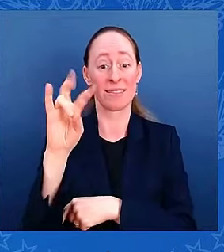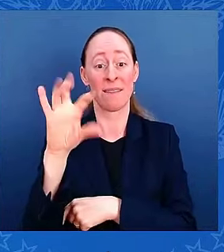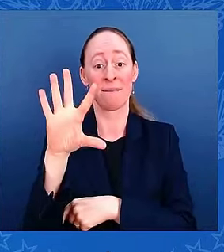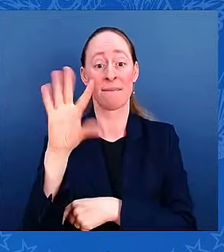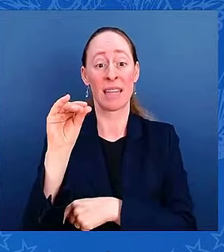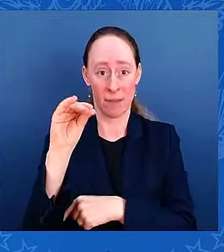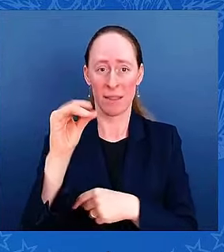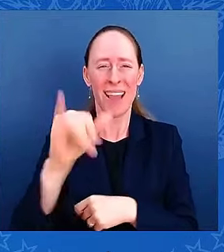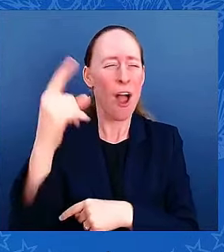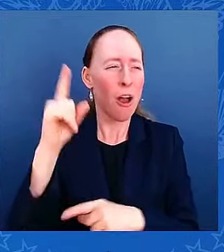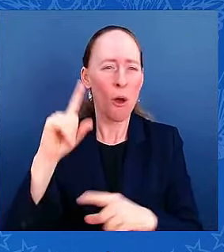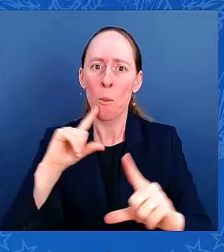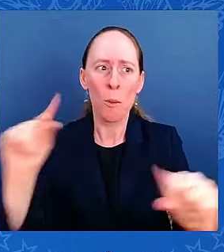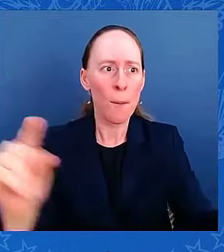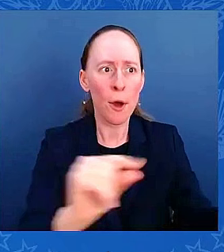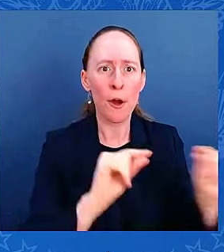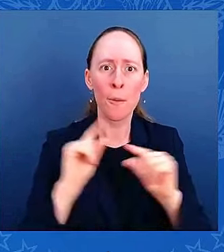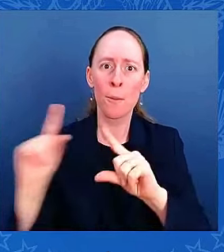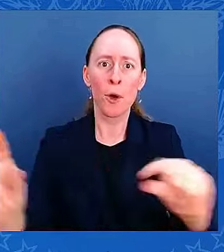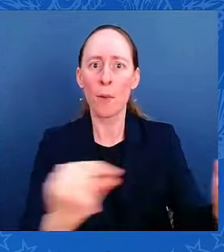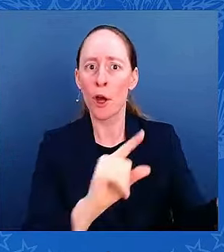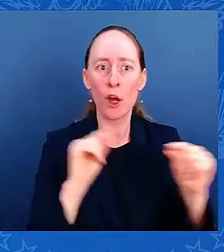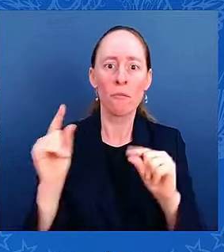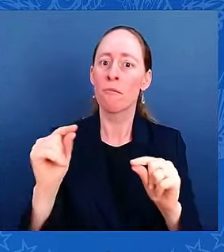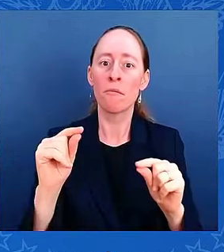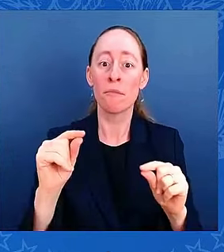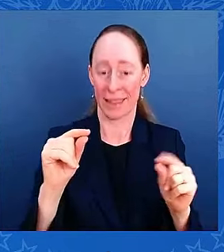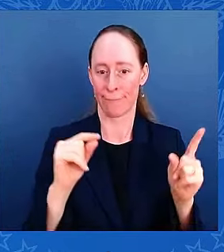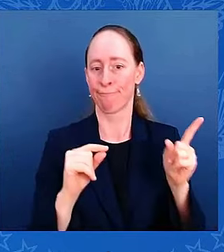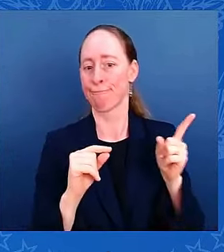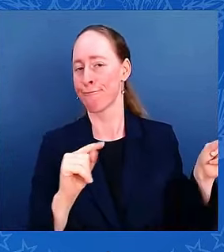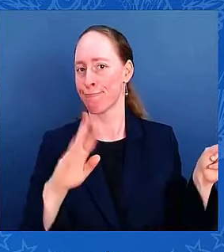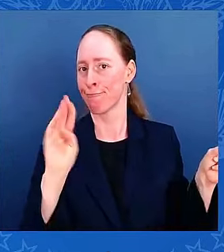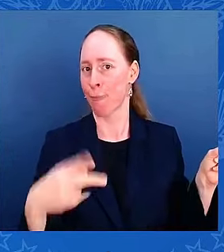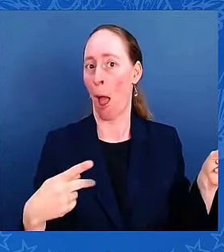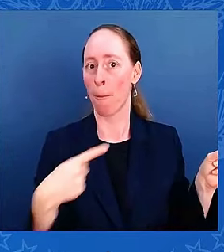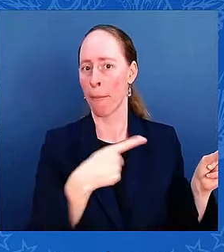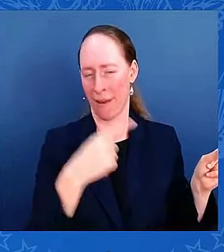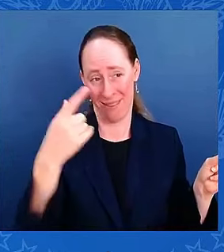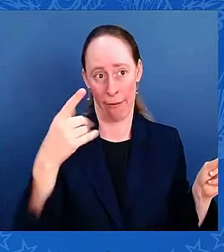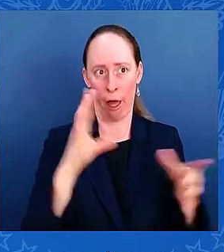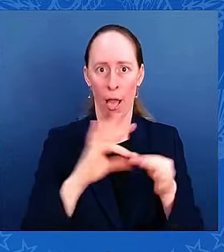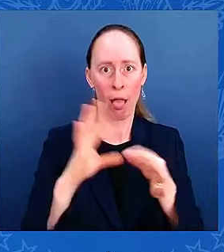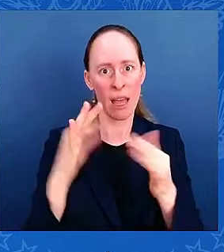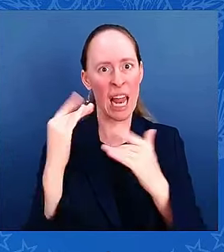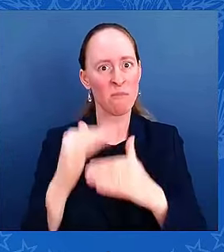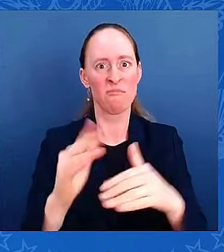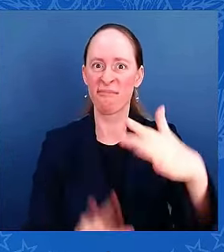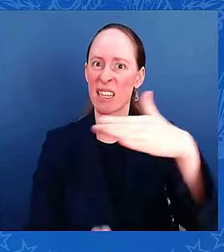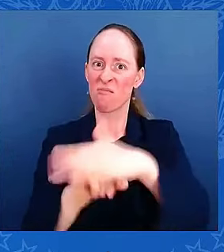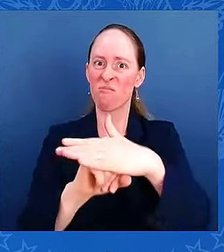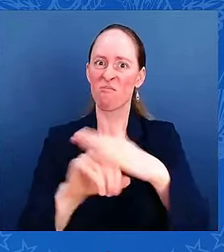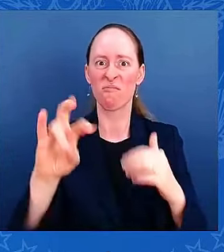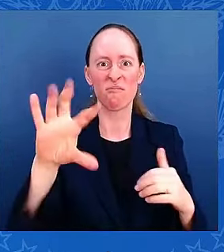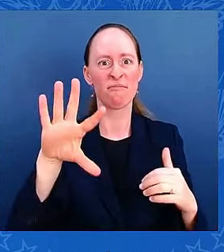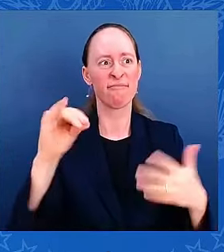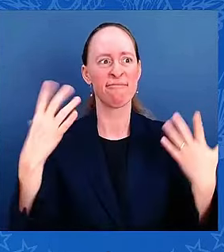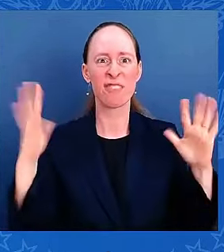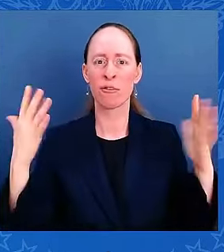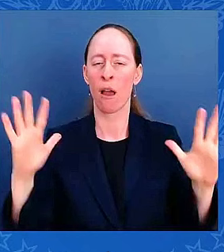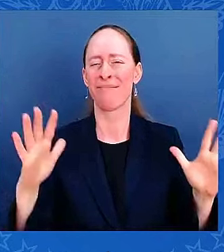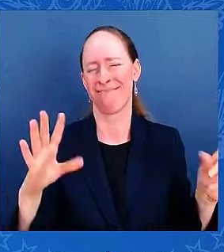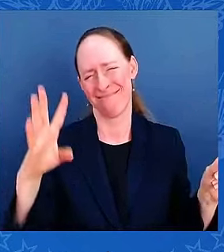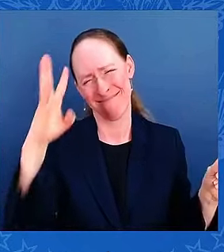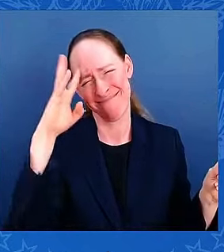Mr. Trump and all those other people know it's a lie to suggest that's all they're going to get. That's bizarre. It's bizarre.